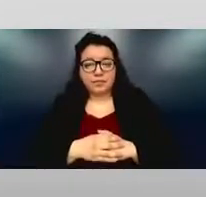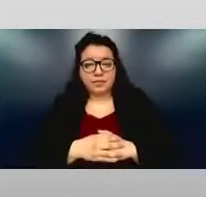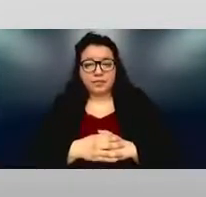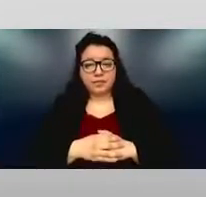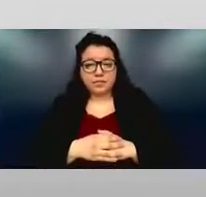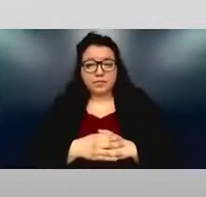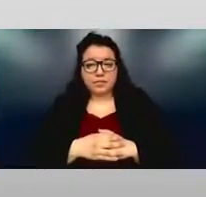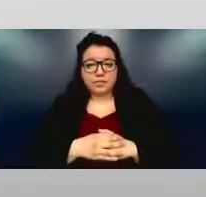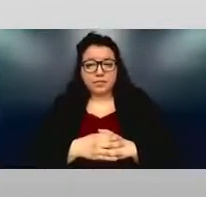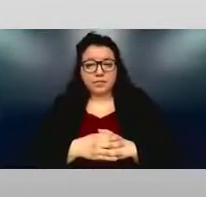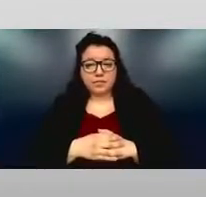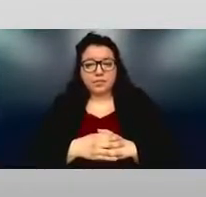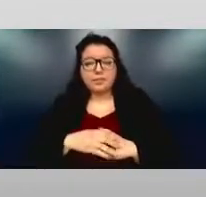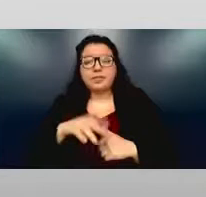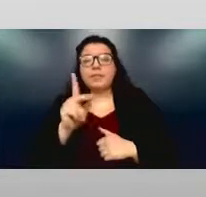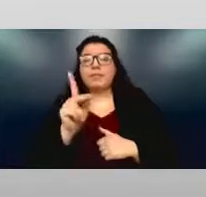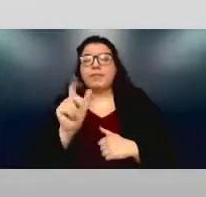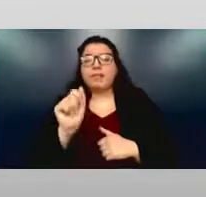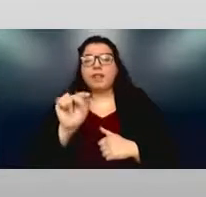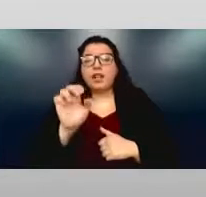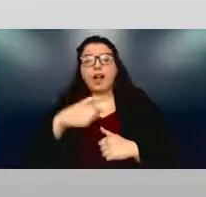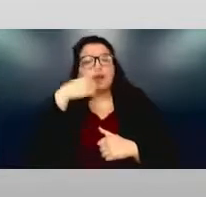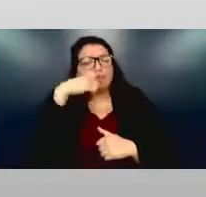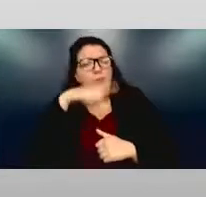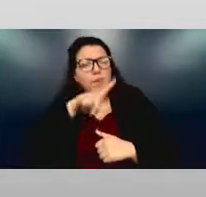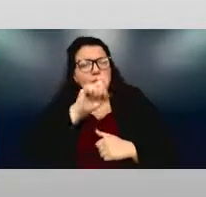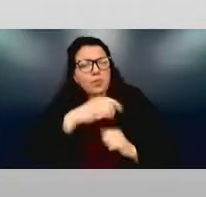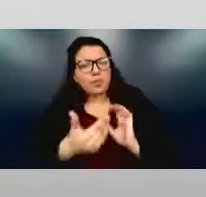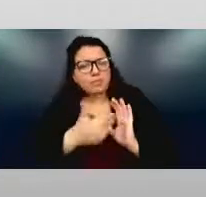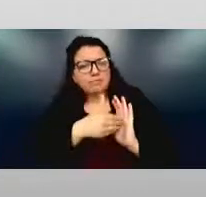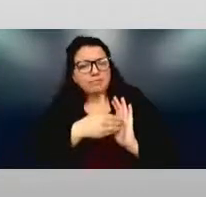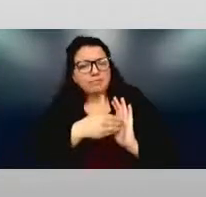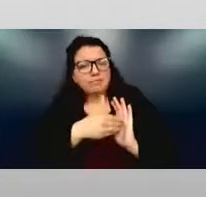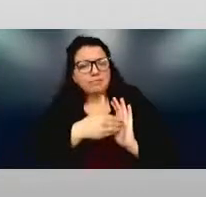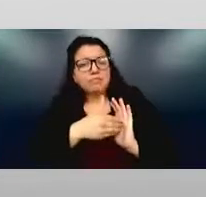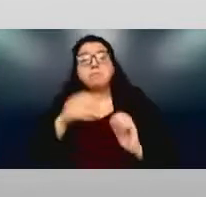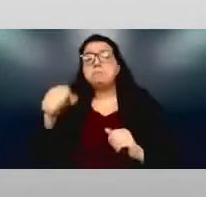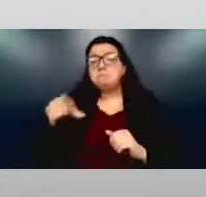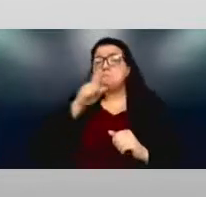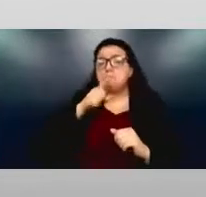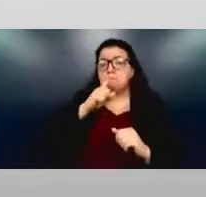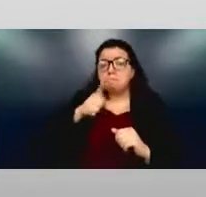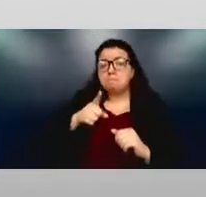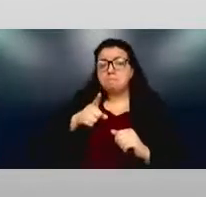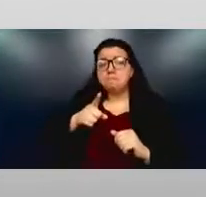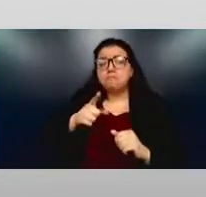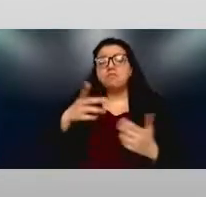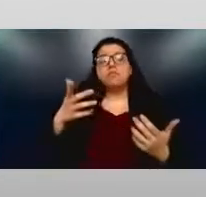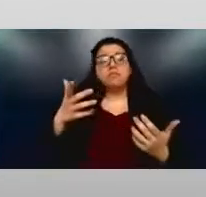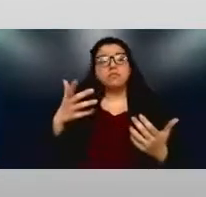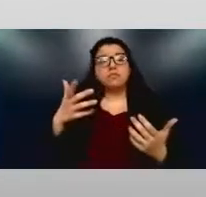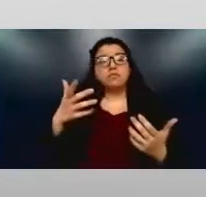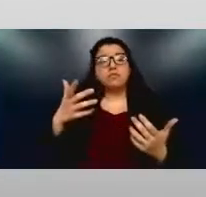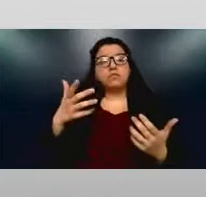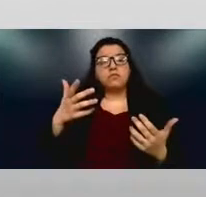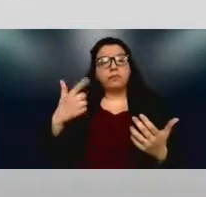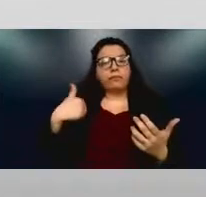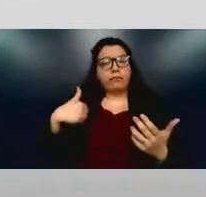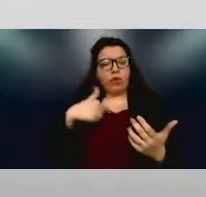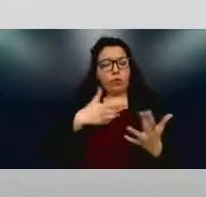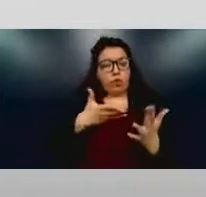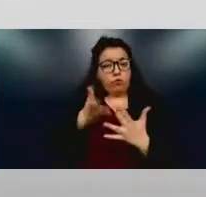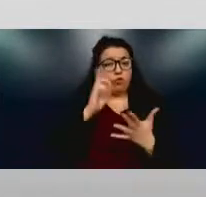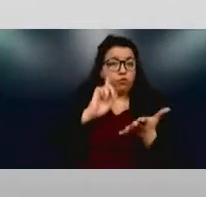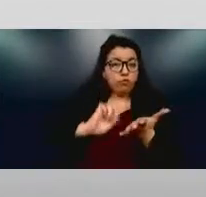Would you repeat the question? Sure. So the question is, what can we learn from research and